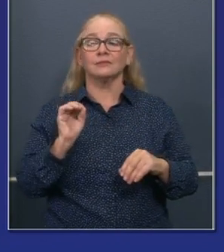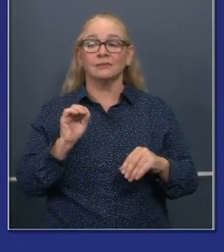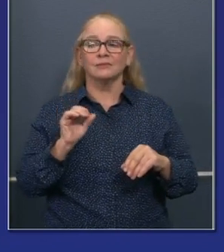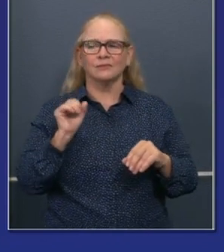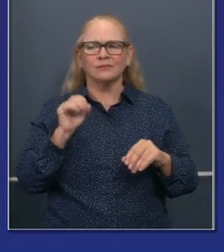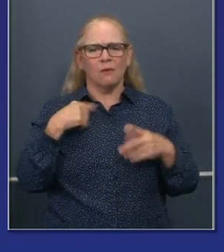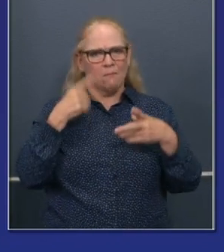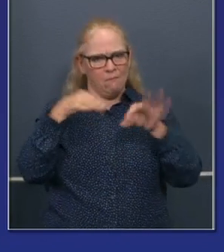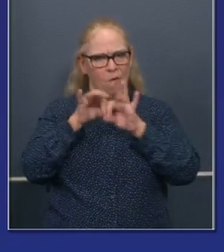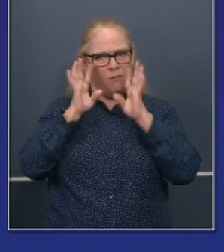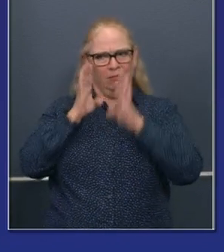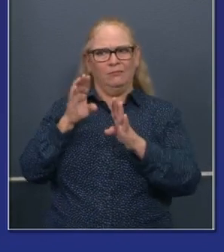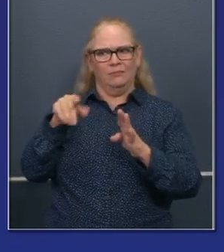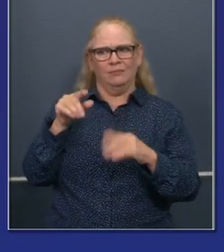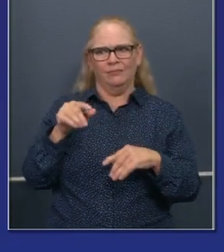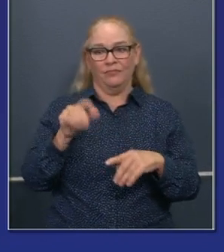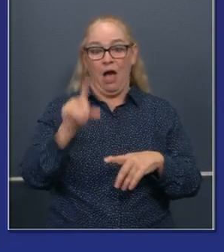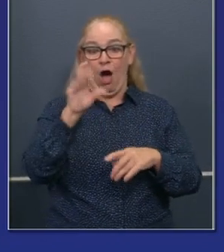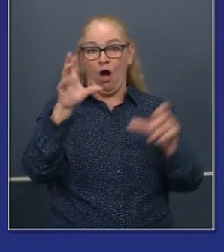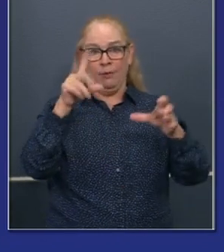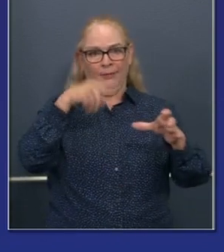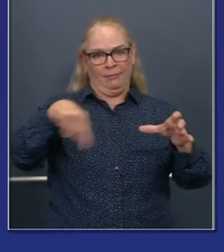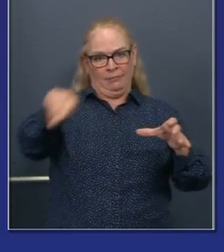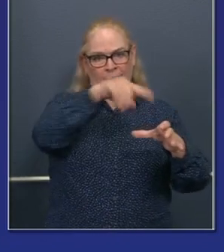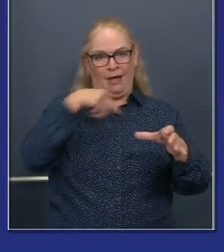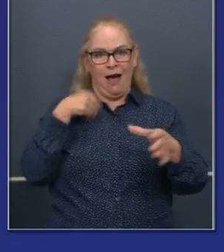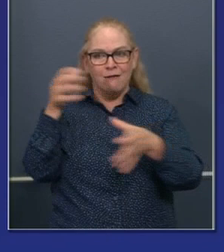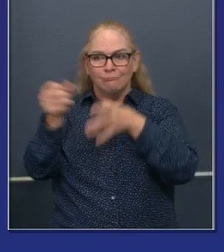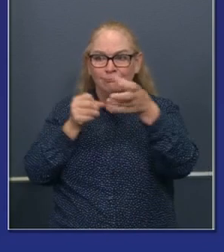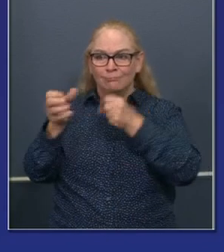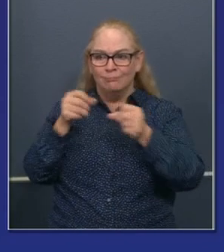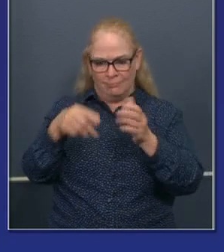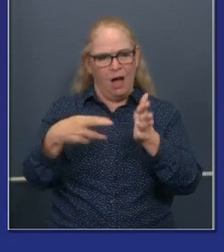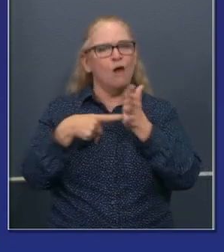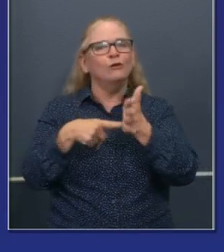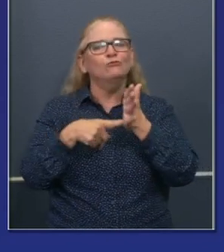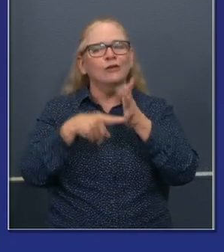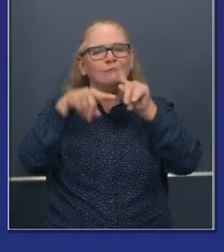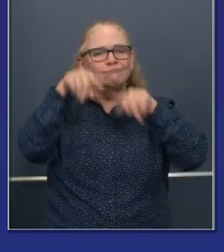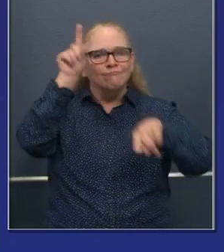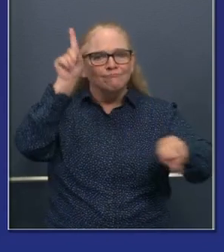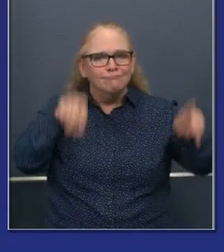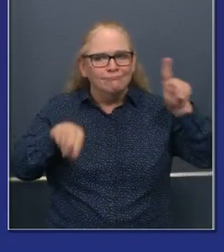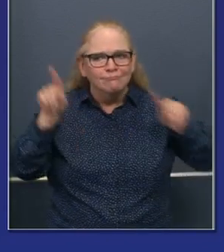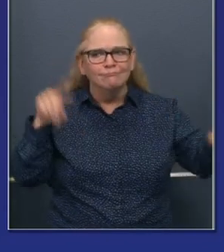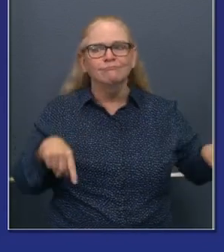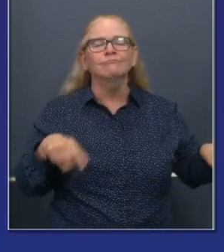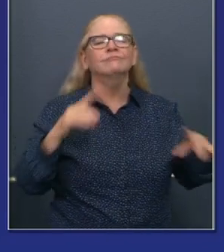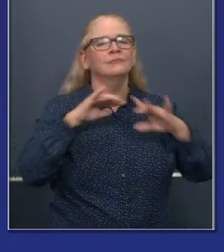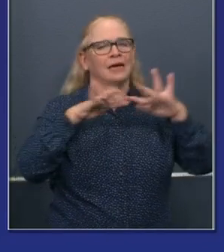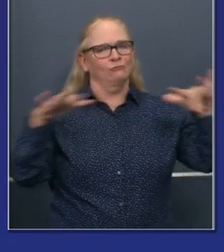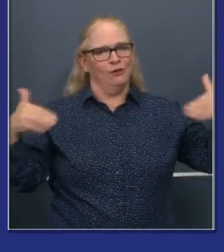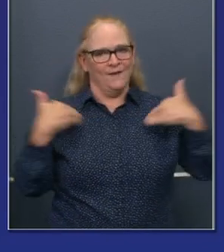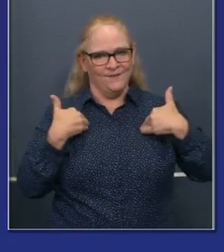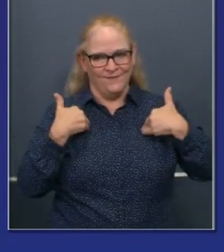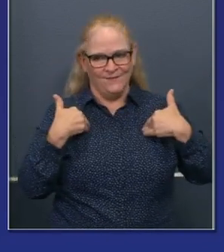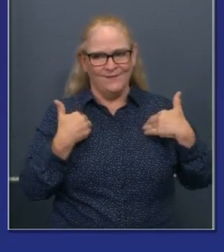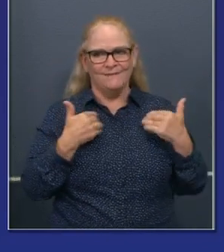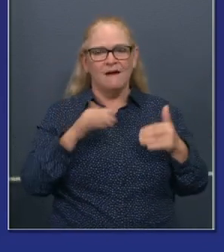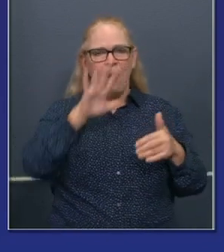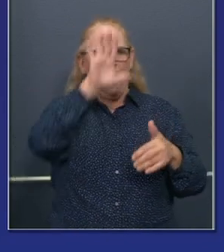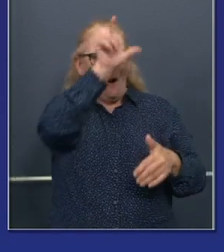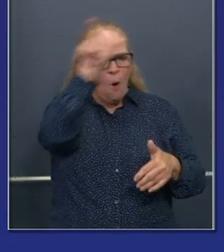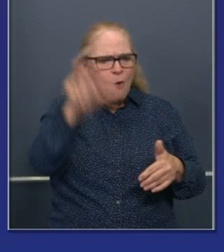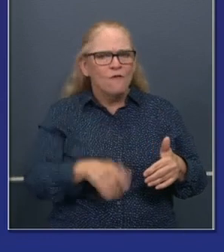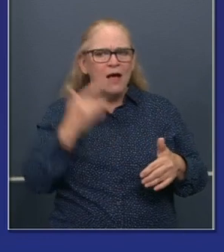represents the diversity of our state, diversity of viewpoints, diversity of concerns and considerations as it relates to